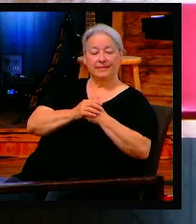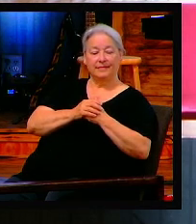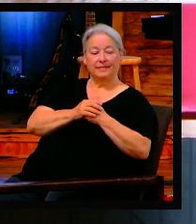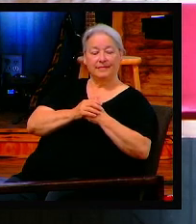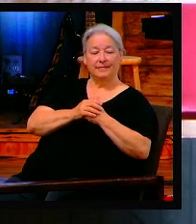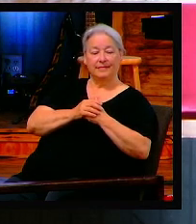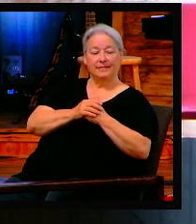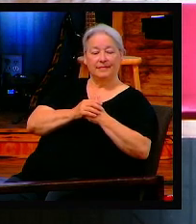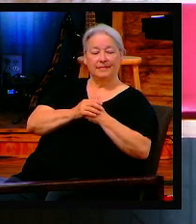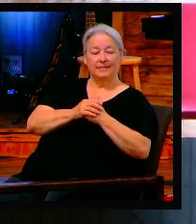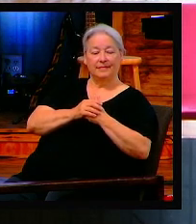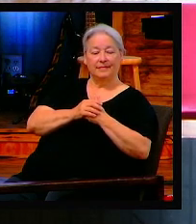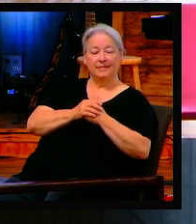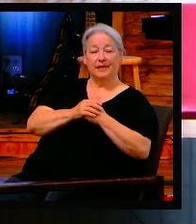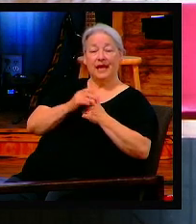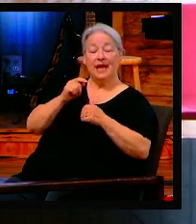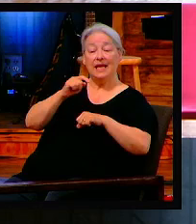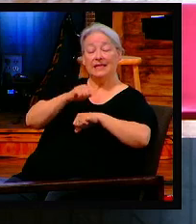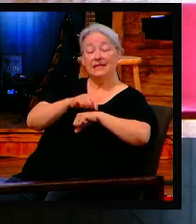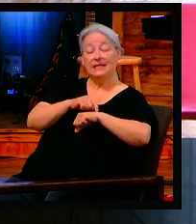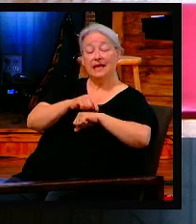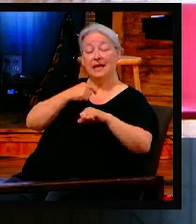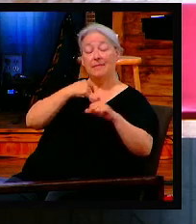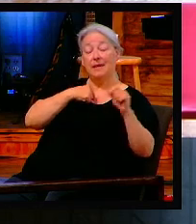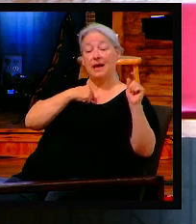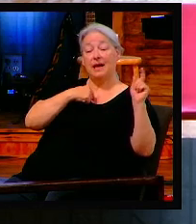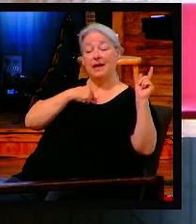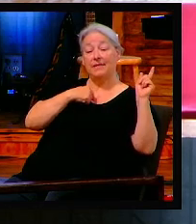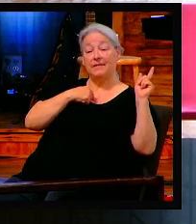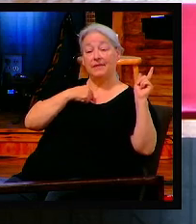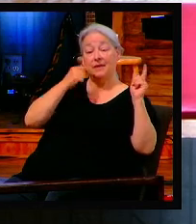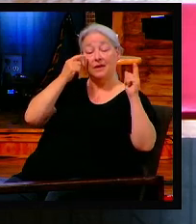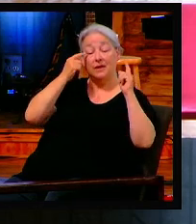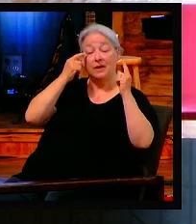The time I cry the most is when I'm preaching.